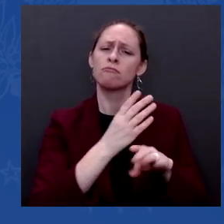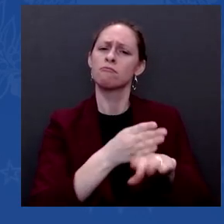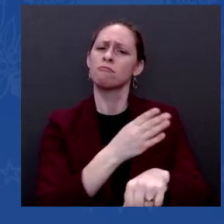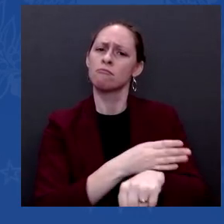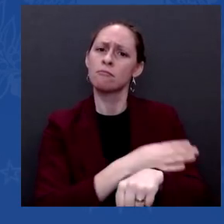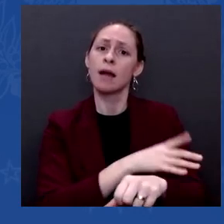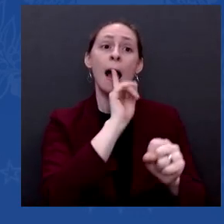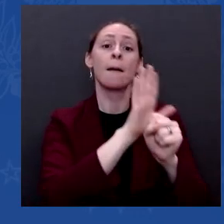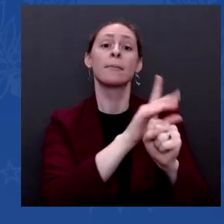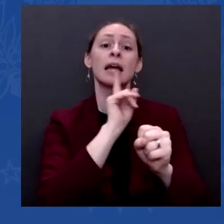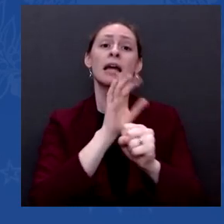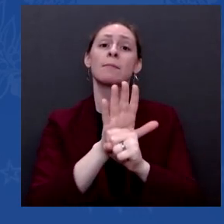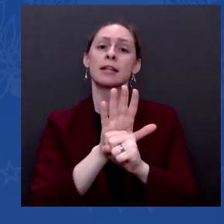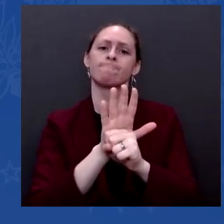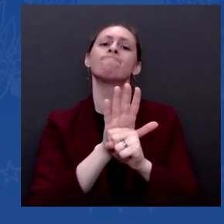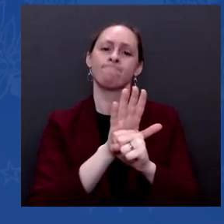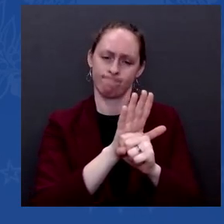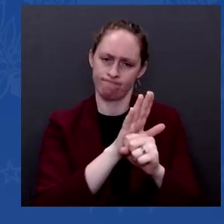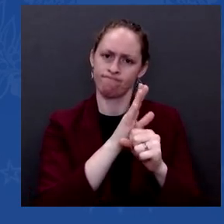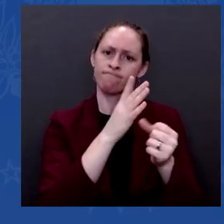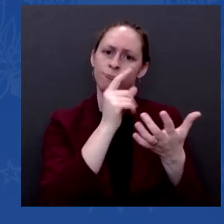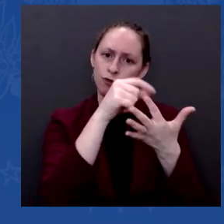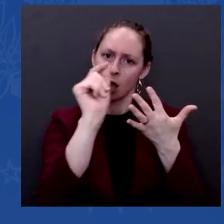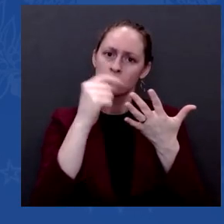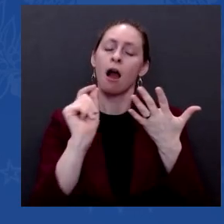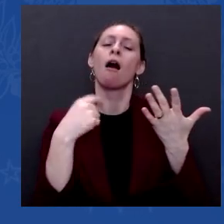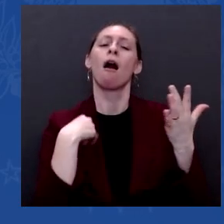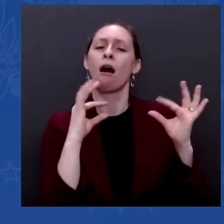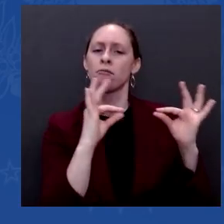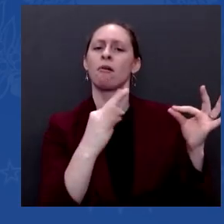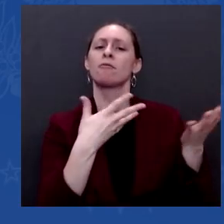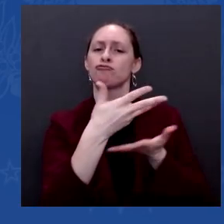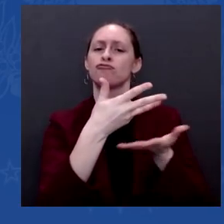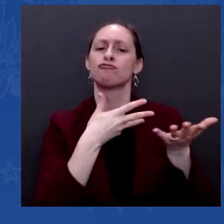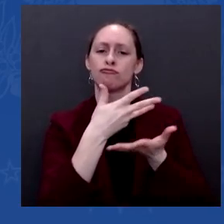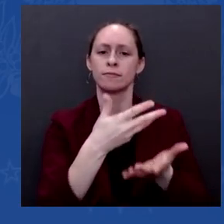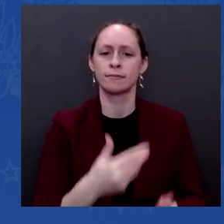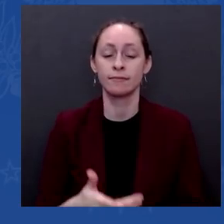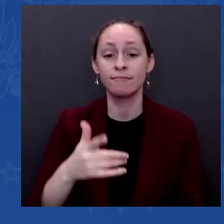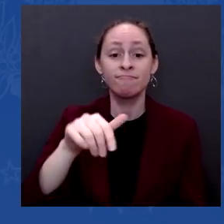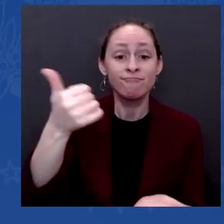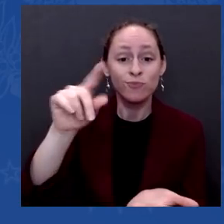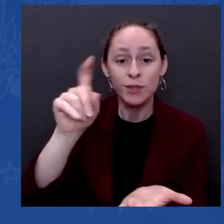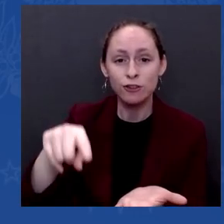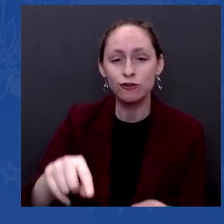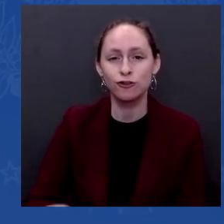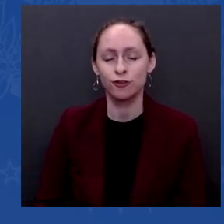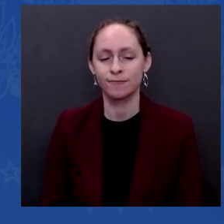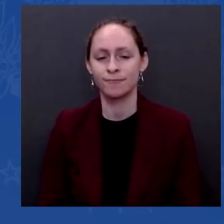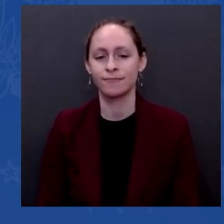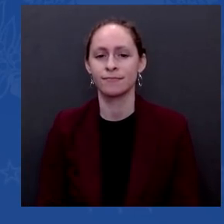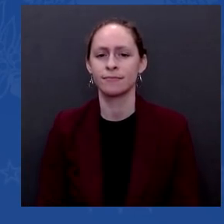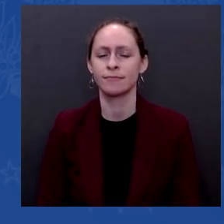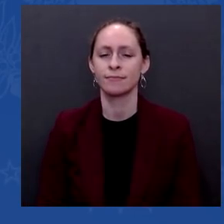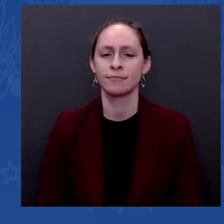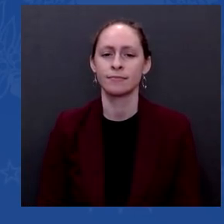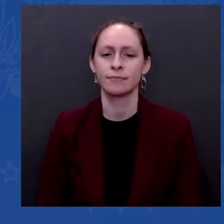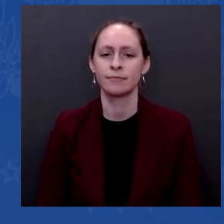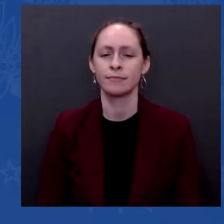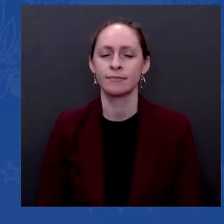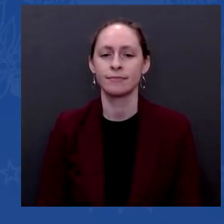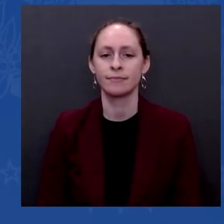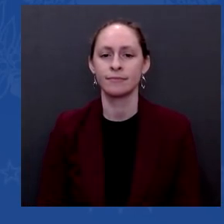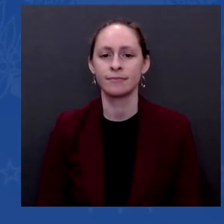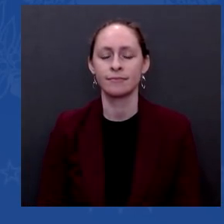Nancy, CBS. Thank you so much, Mr. President. This afternoon, the Senate Minority Leader, Mitch McConnell, said that the midterm elections are